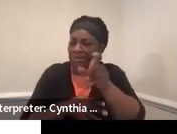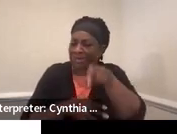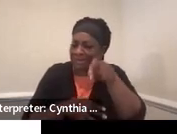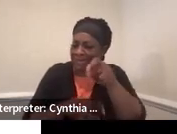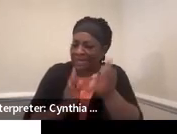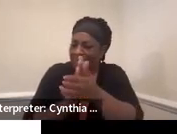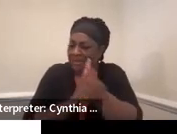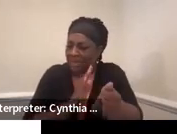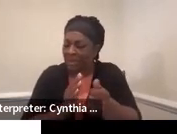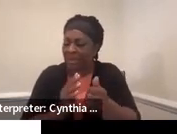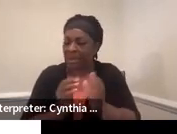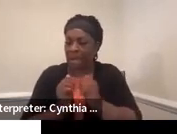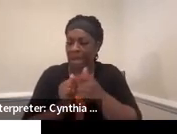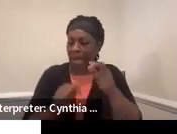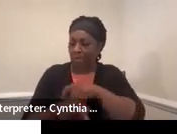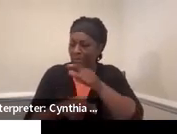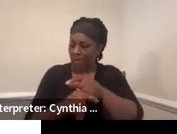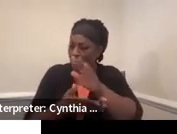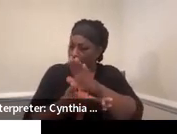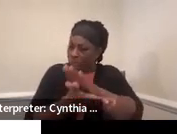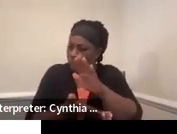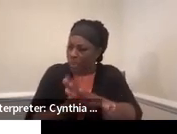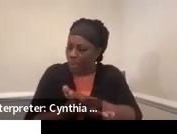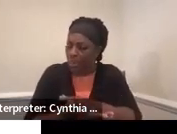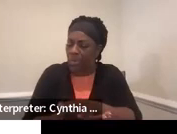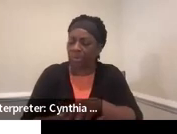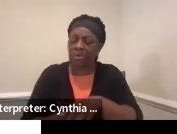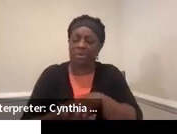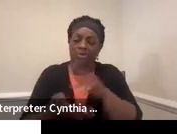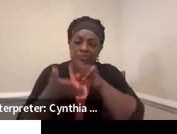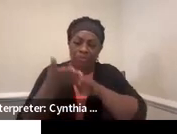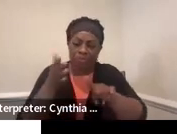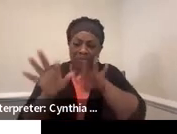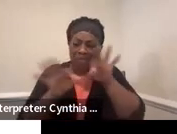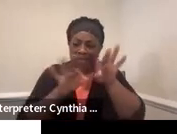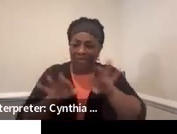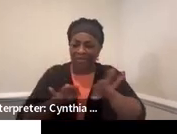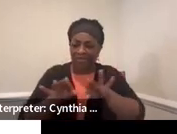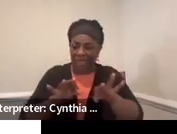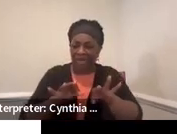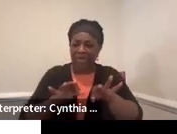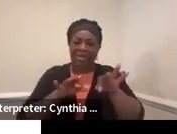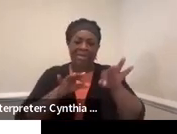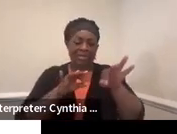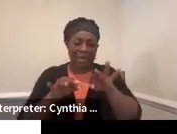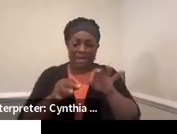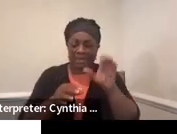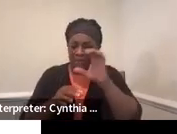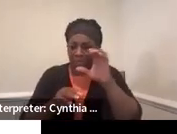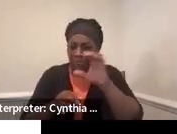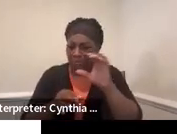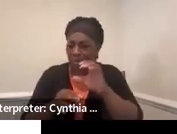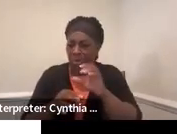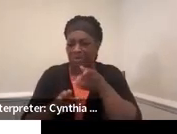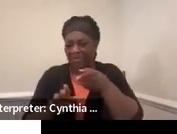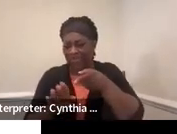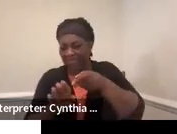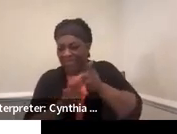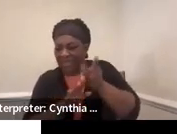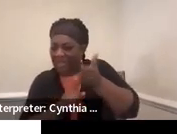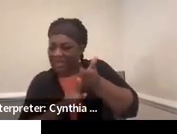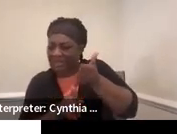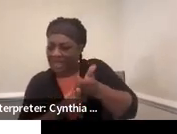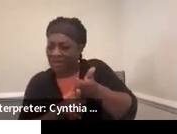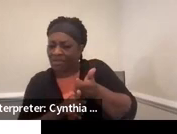and how long she would have to go to school and all of those types of things. And we explored the whole field. We